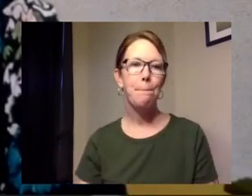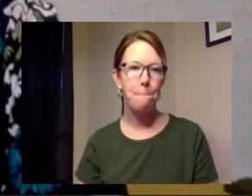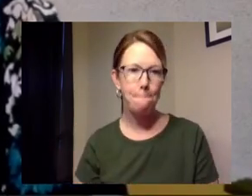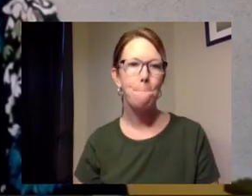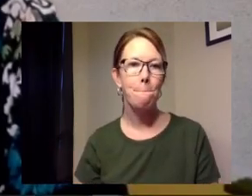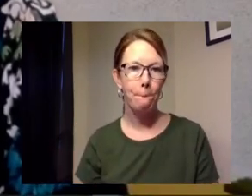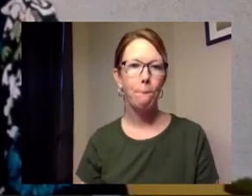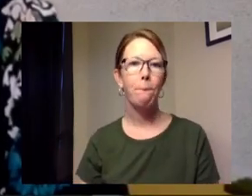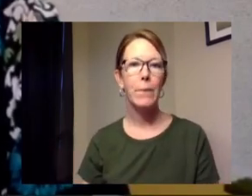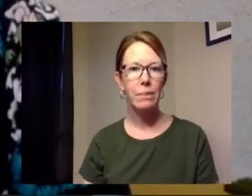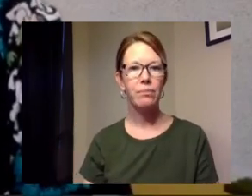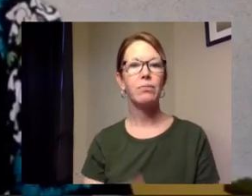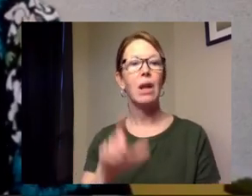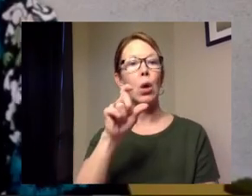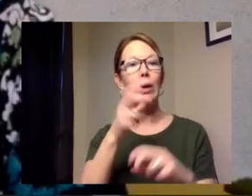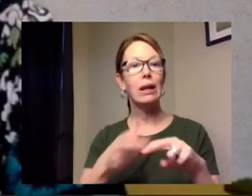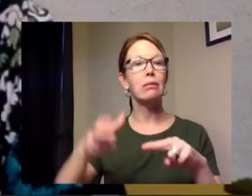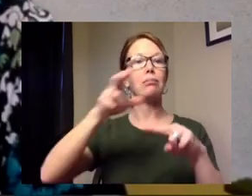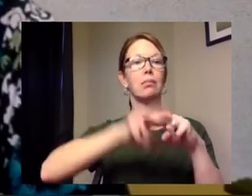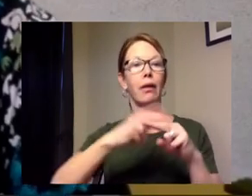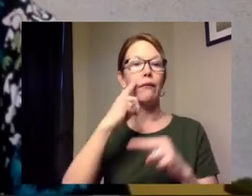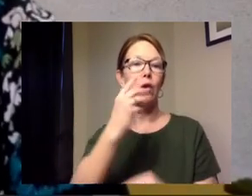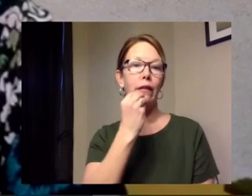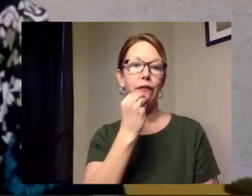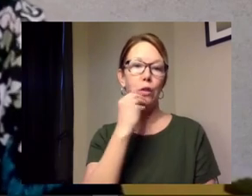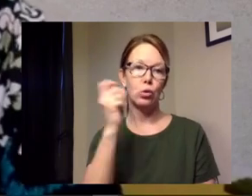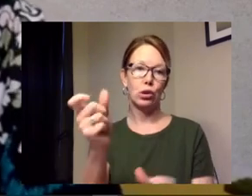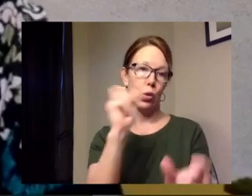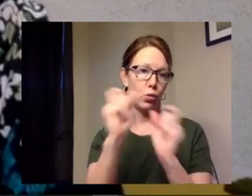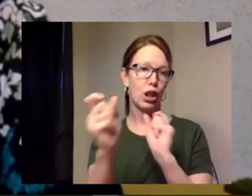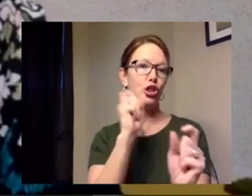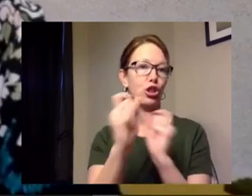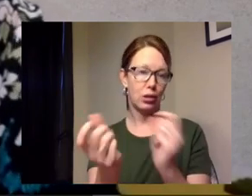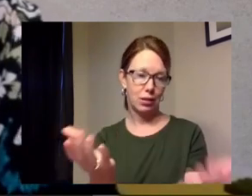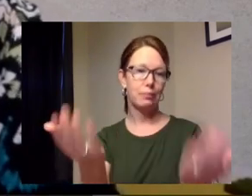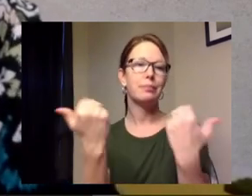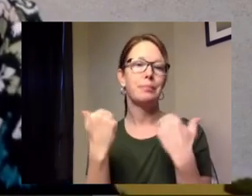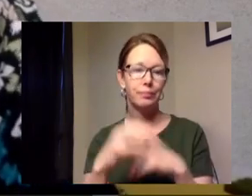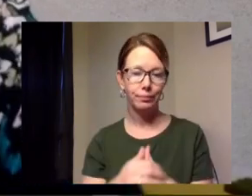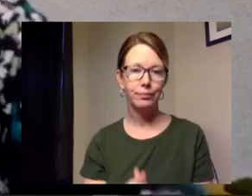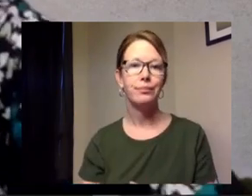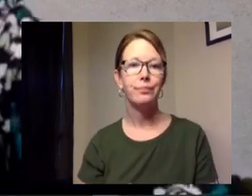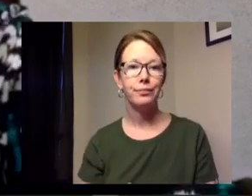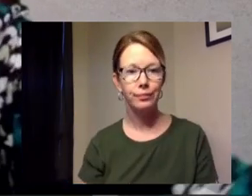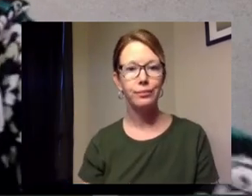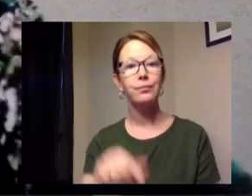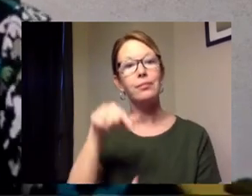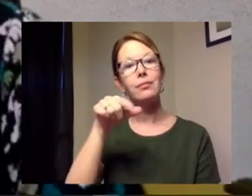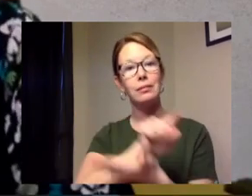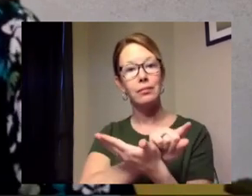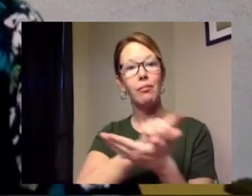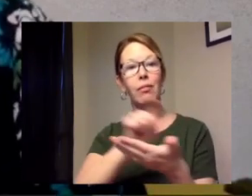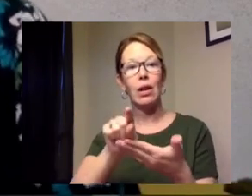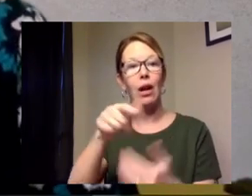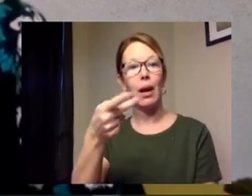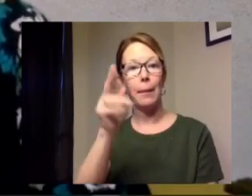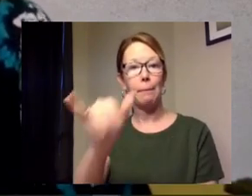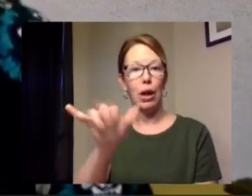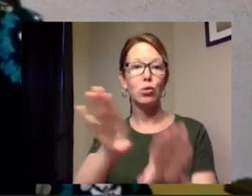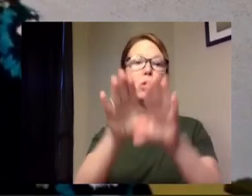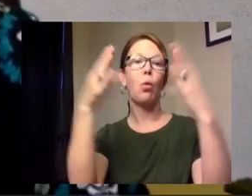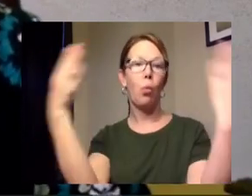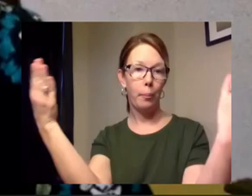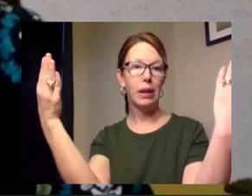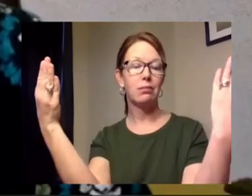needed an increase in food donations for that purpose um this week the pantry was open the pantry still